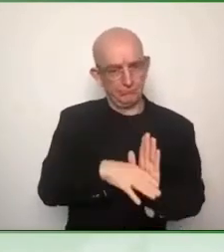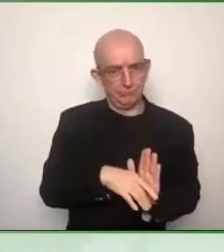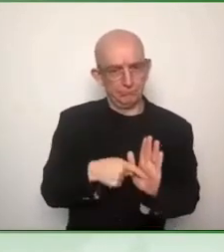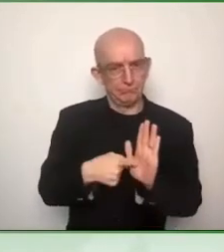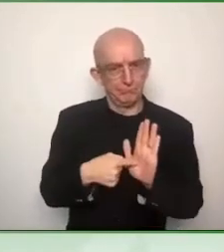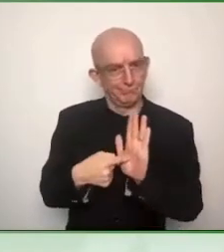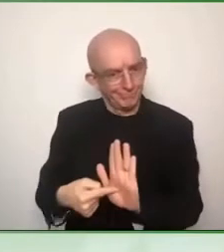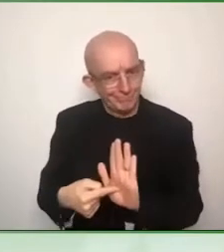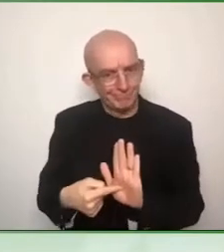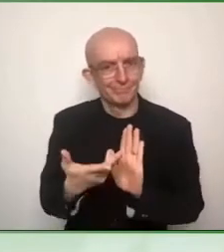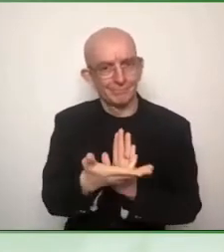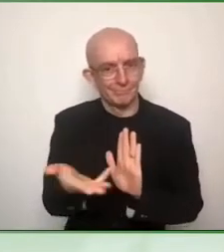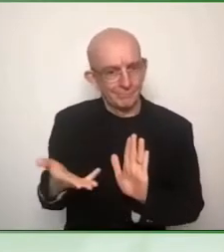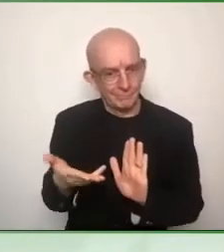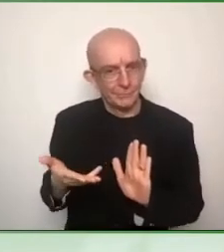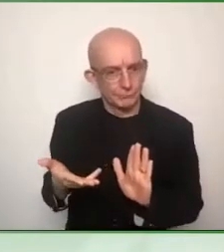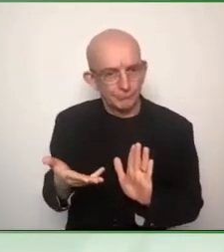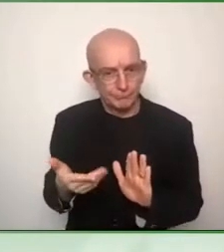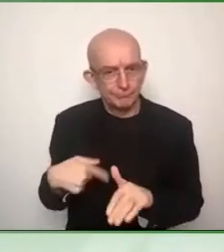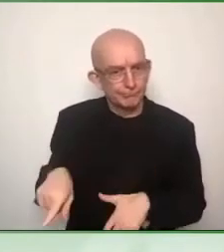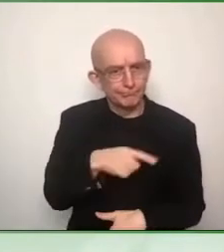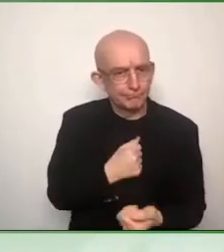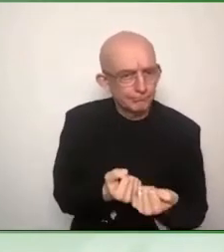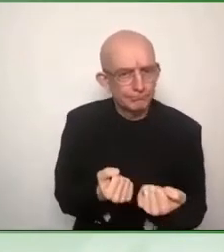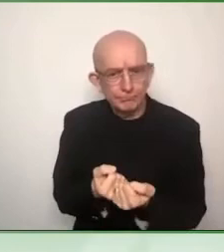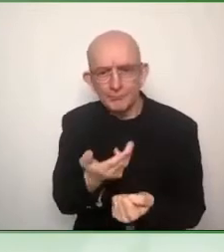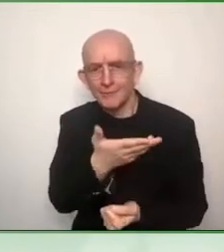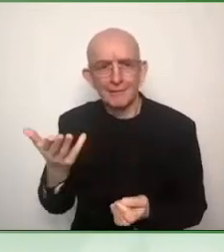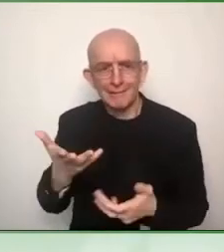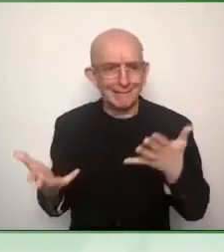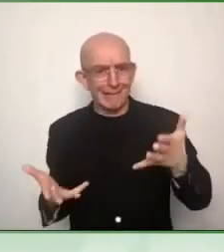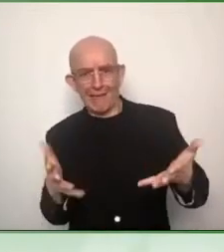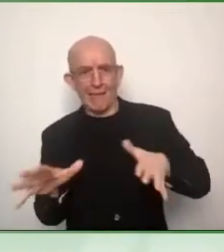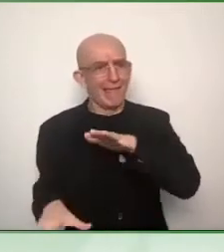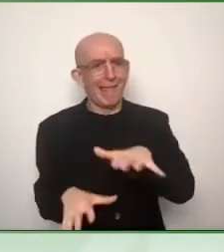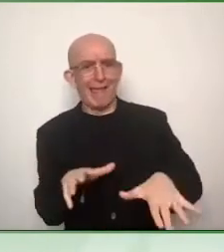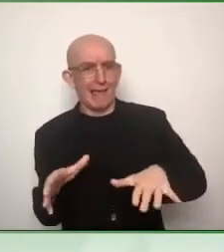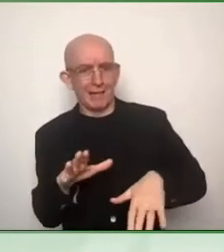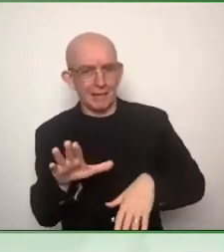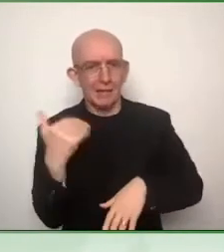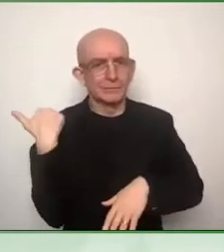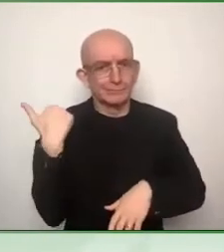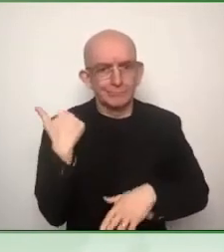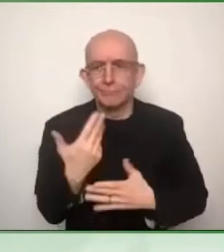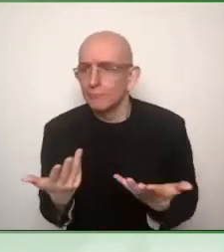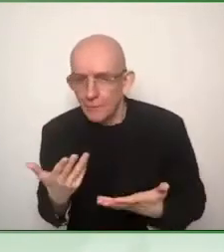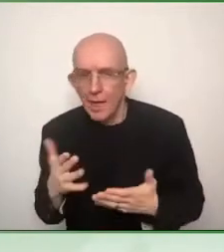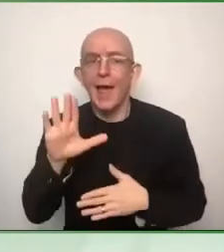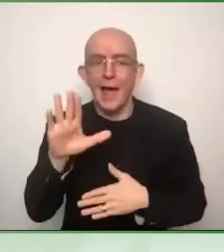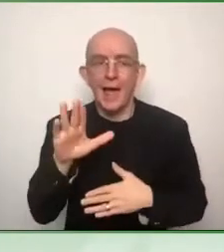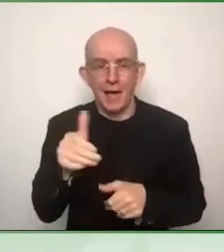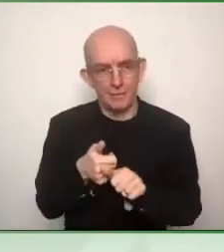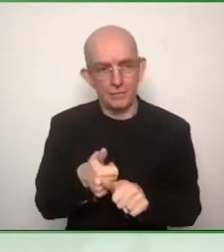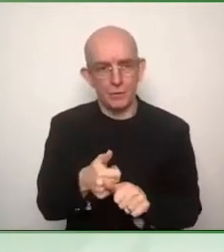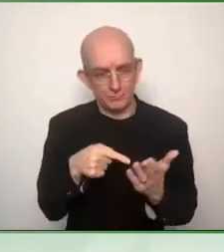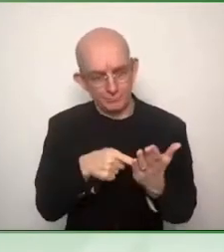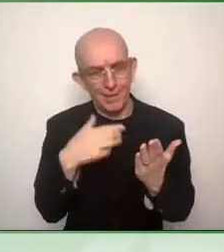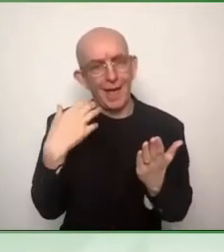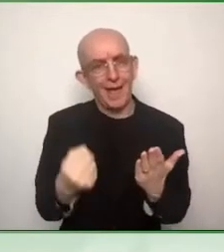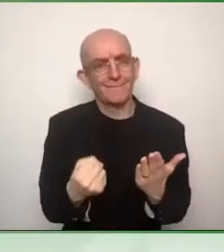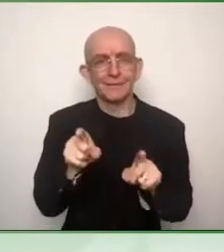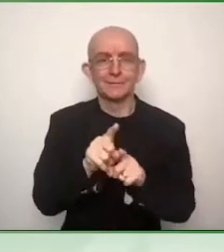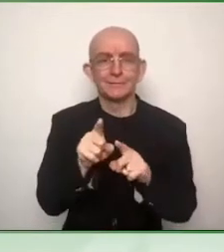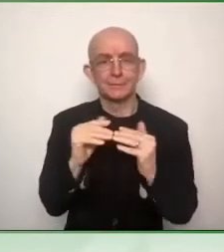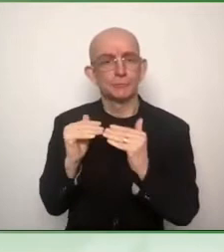requests to the European standardization organization so that they develop European harmonized